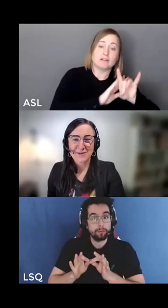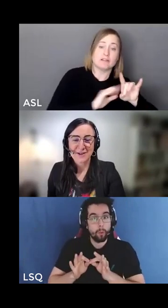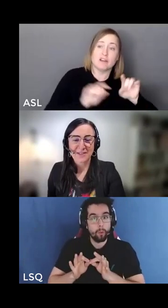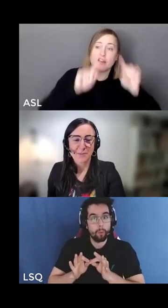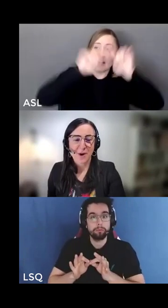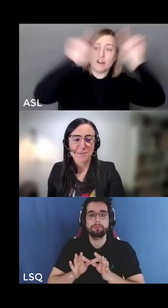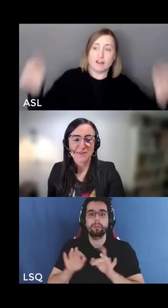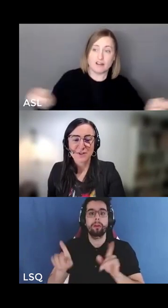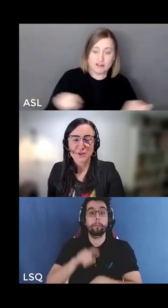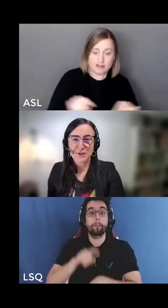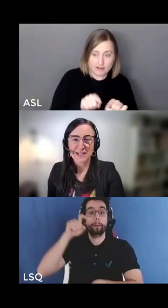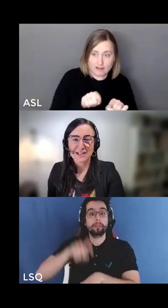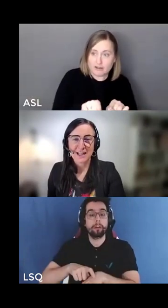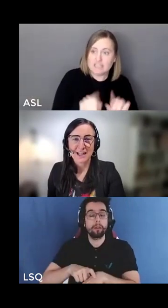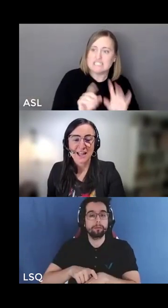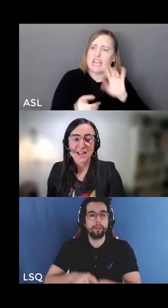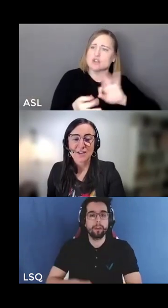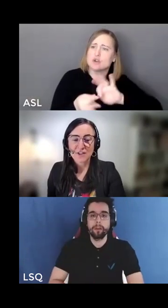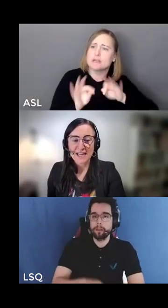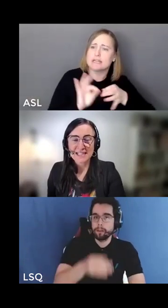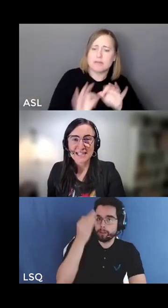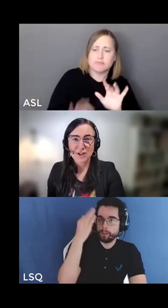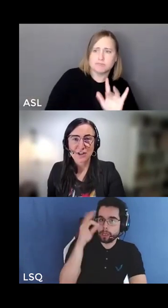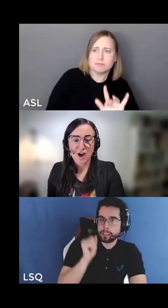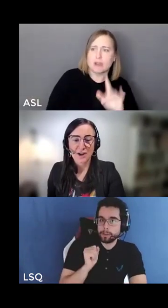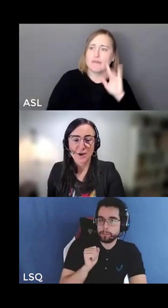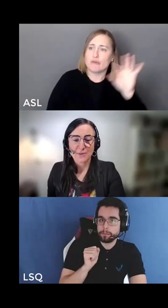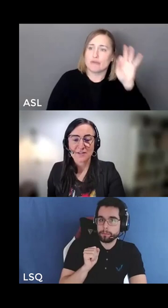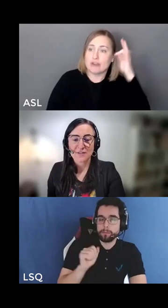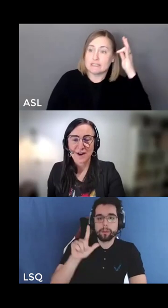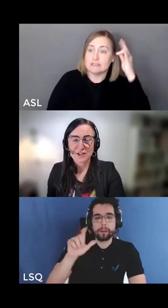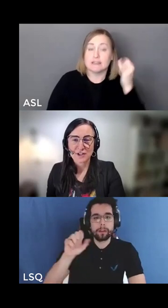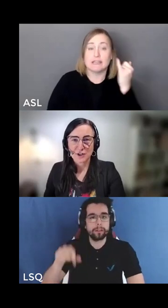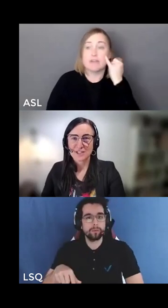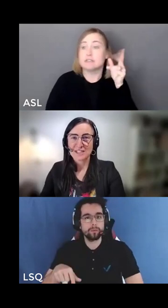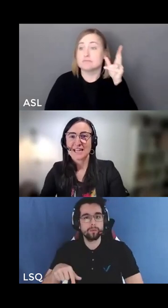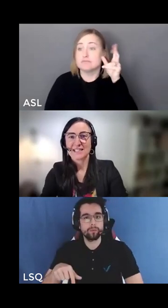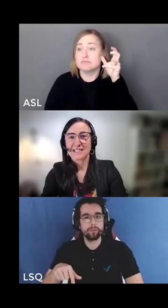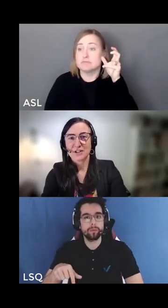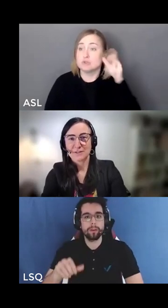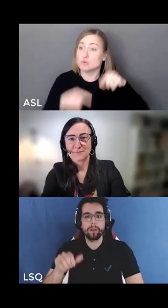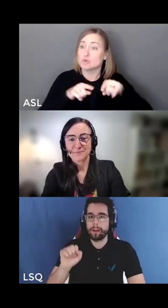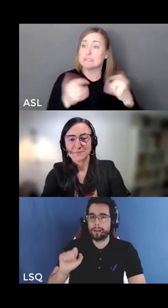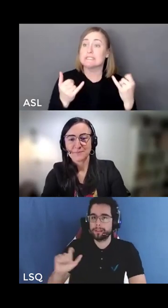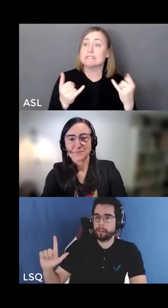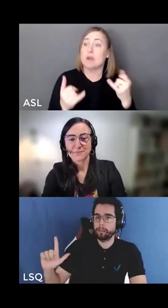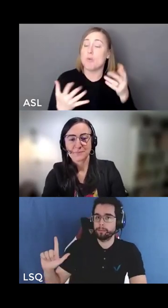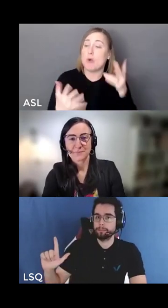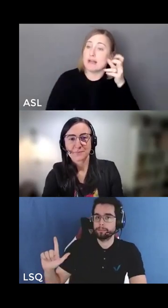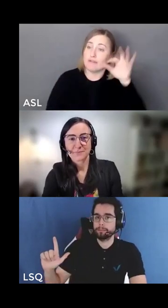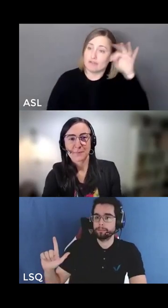menu at the bottom of your screen if you'd like to hear the audio in French during today's session.